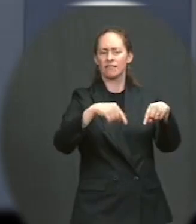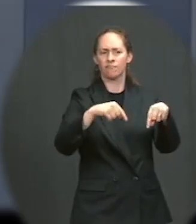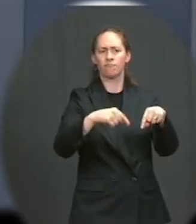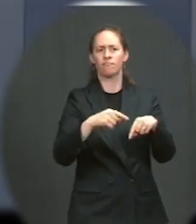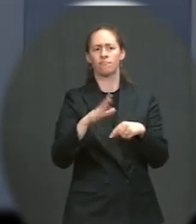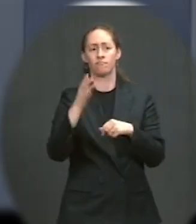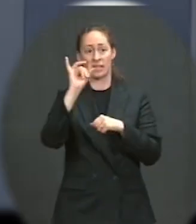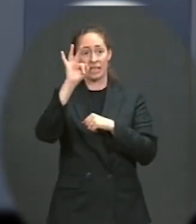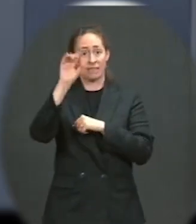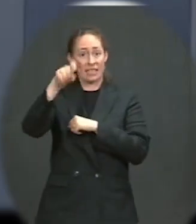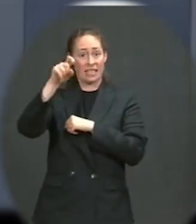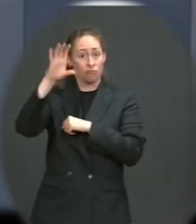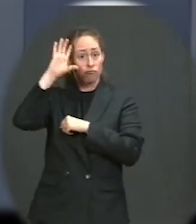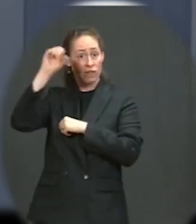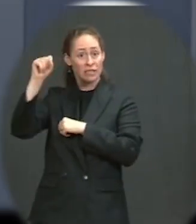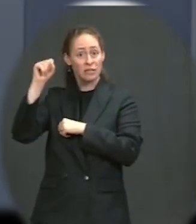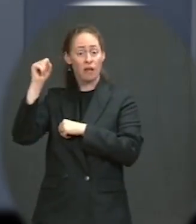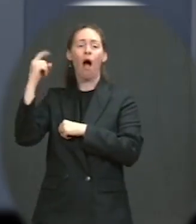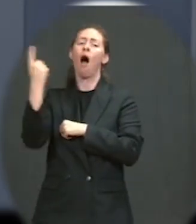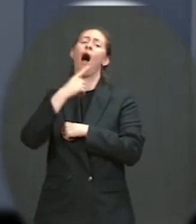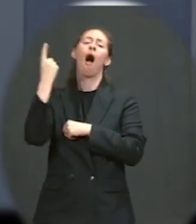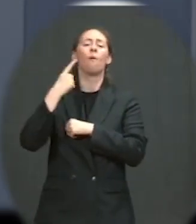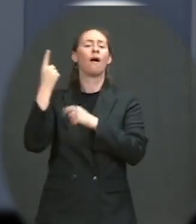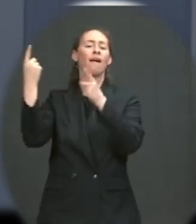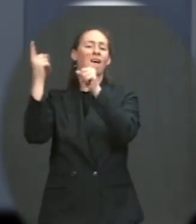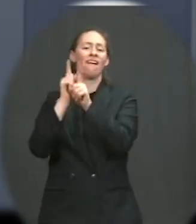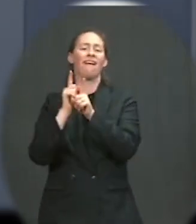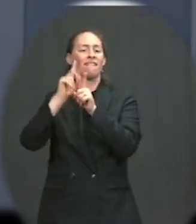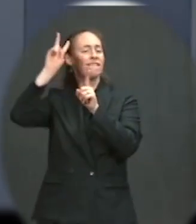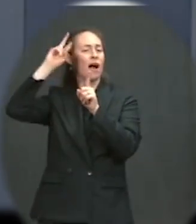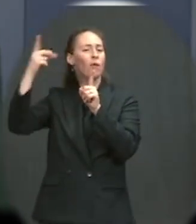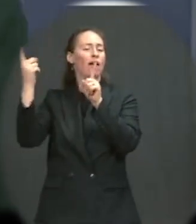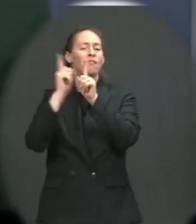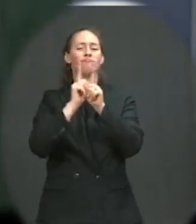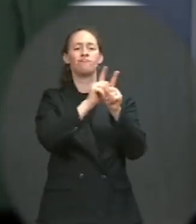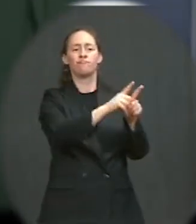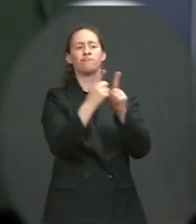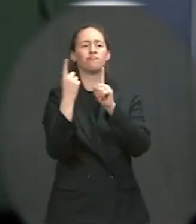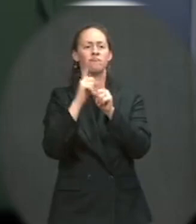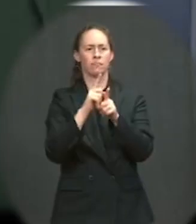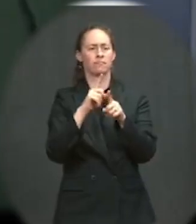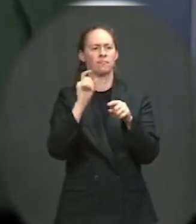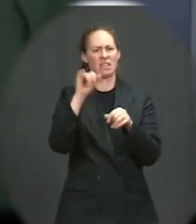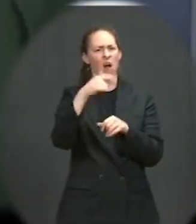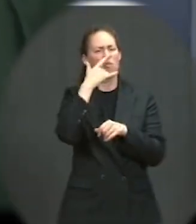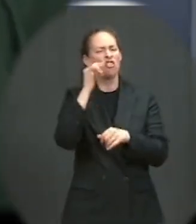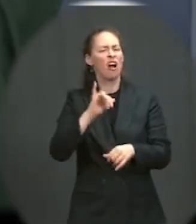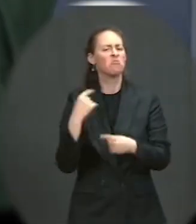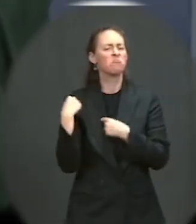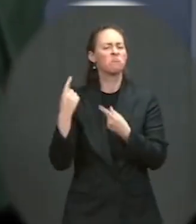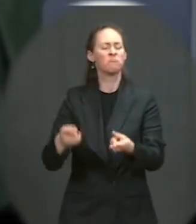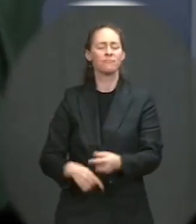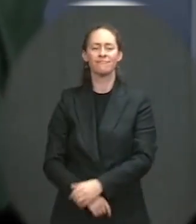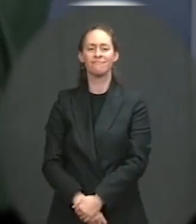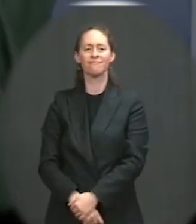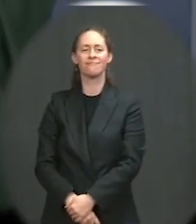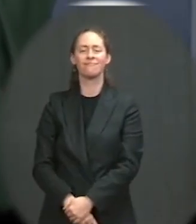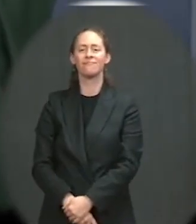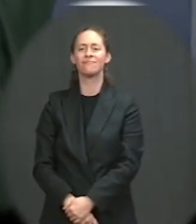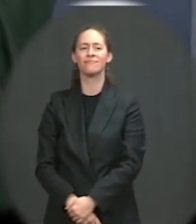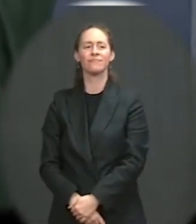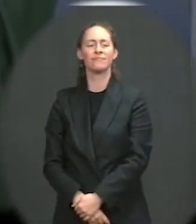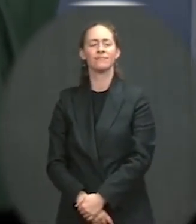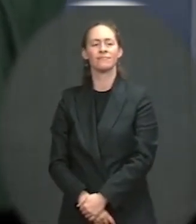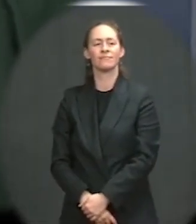that's really where the action has been over the last several days. Go ahead. Thanks. Just to follow up my colleague's question about the